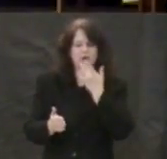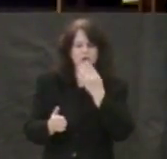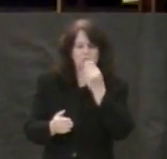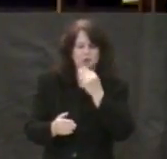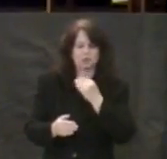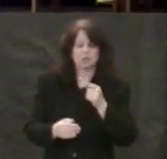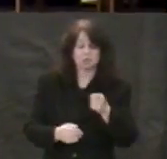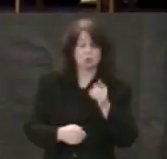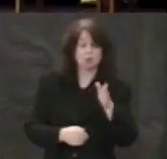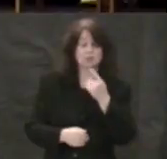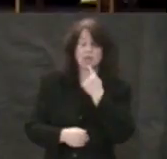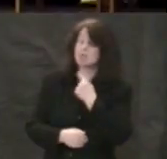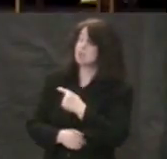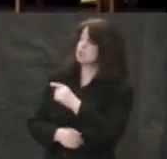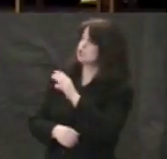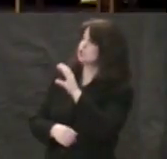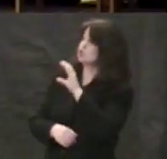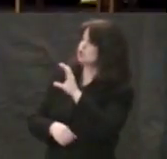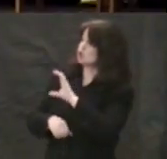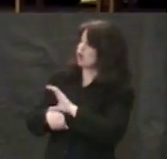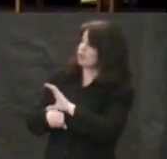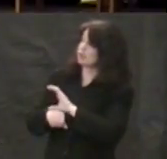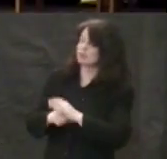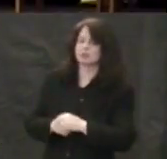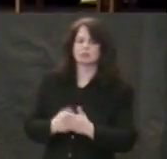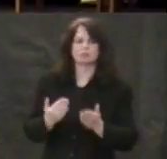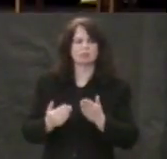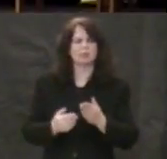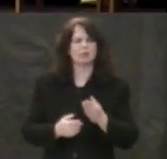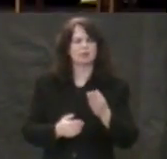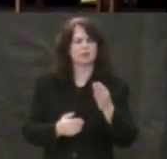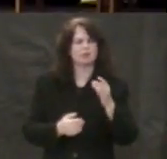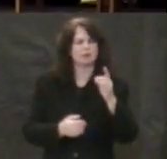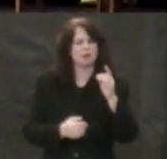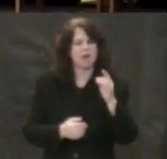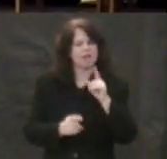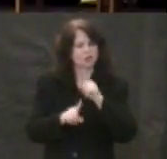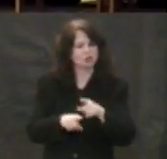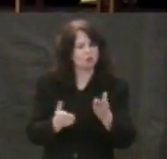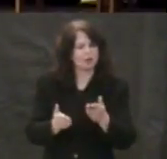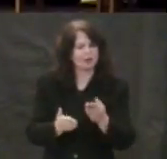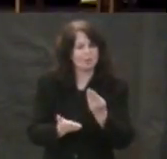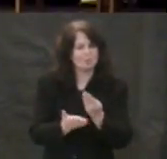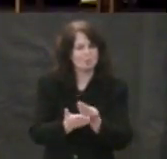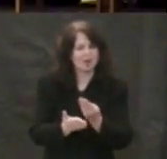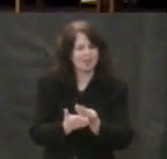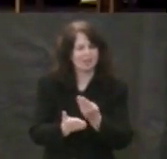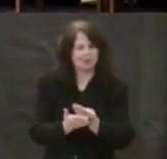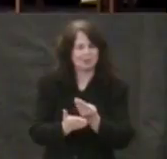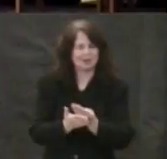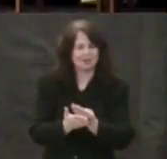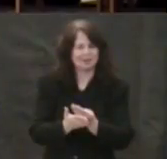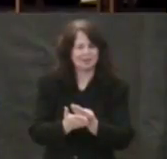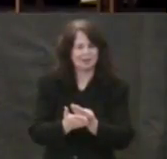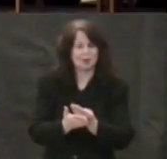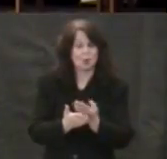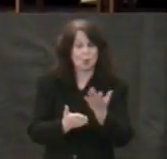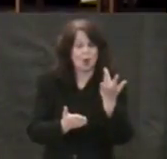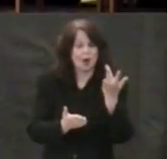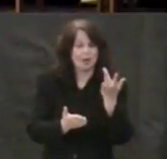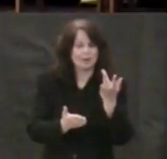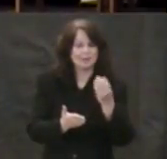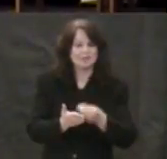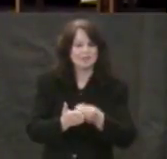Maybe the ultimate answer is money, including money to buy off